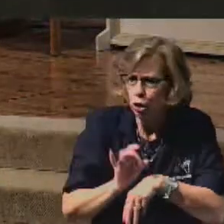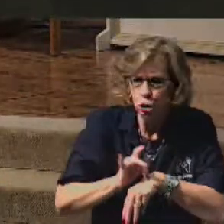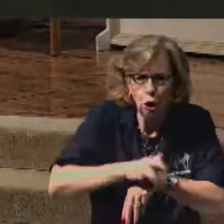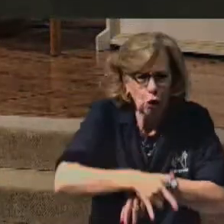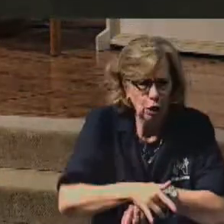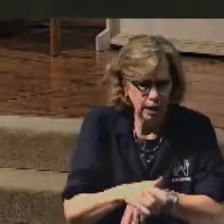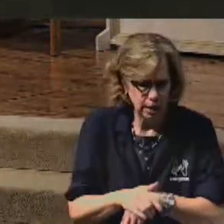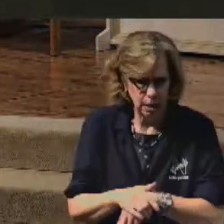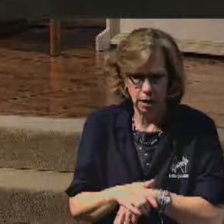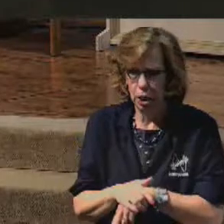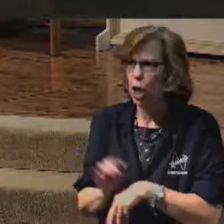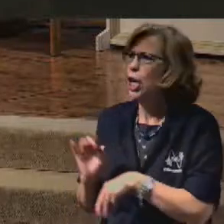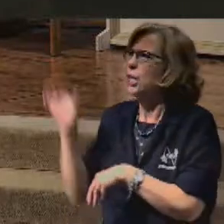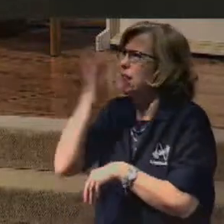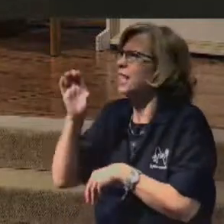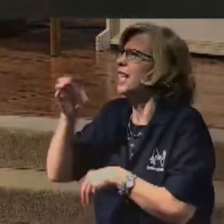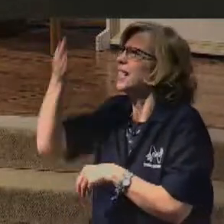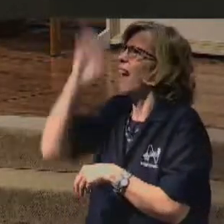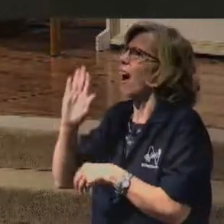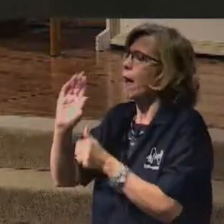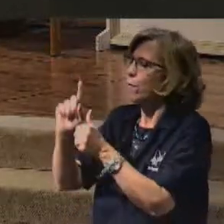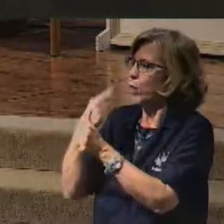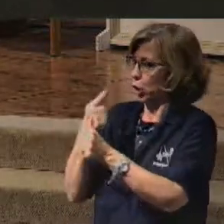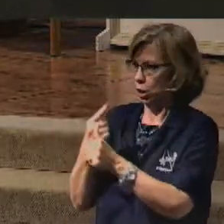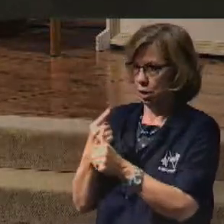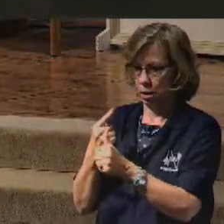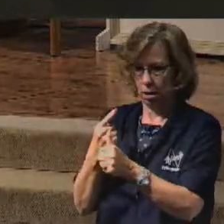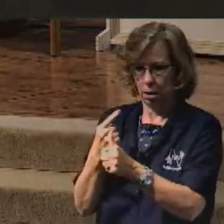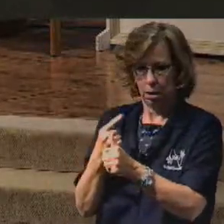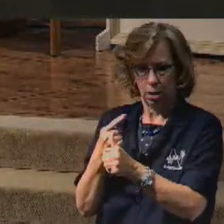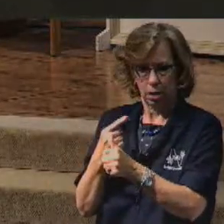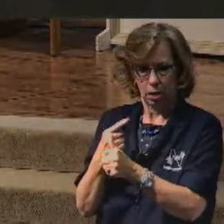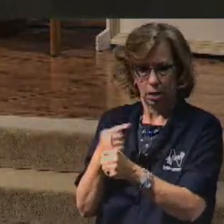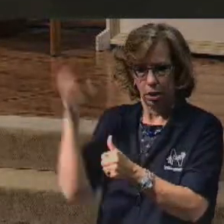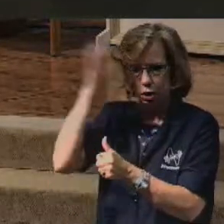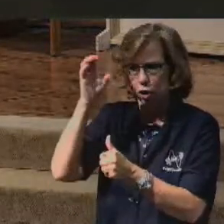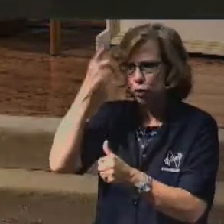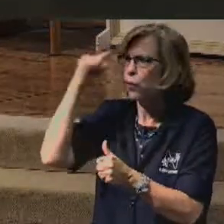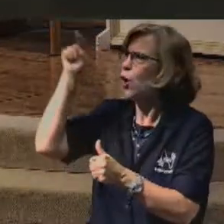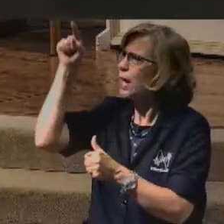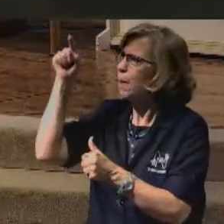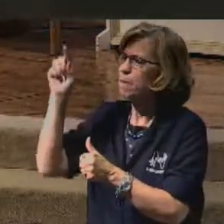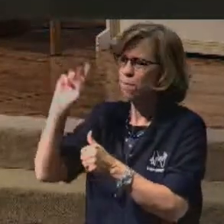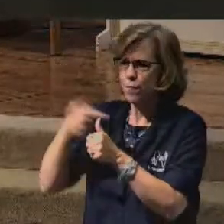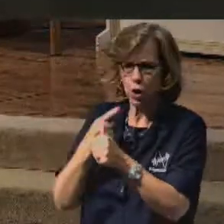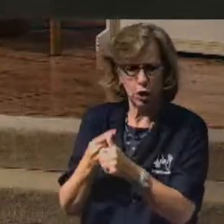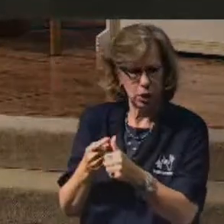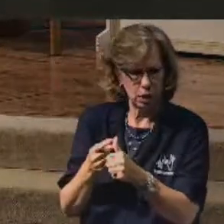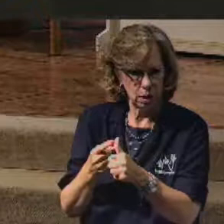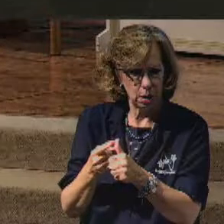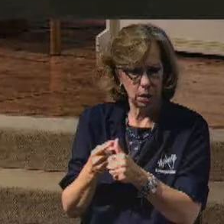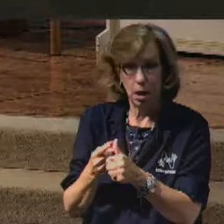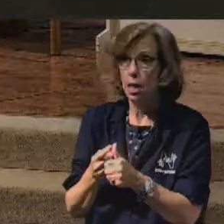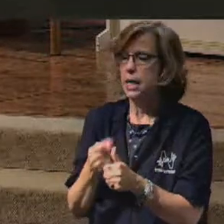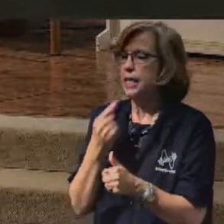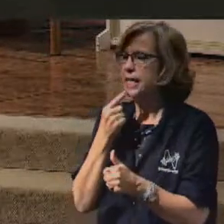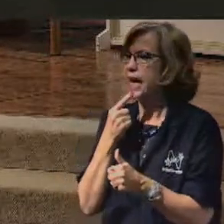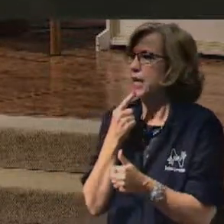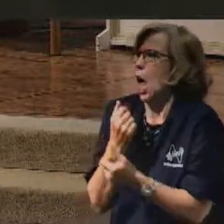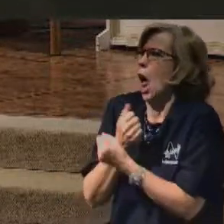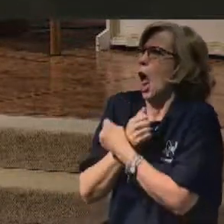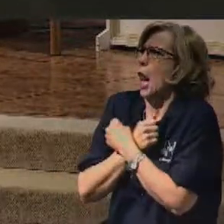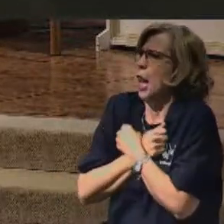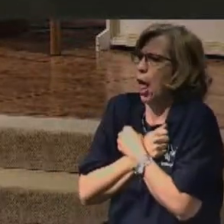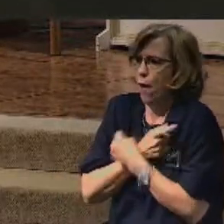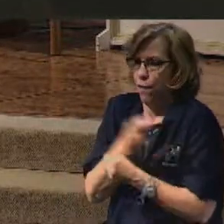Seek God early. Seek God first. Seeking Him. Proverbs 8, 17 says it this way. I love them that love me,